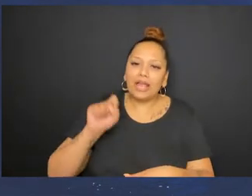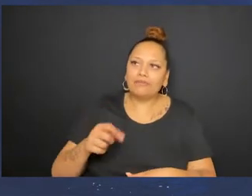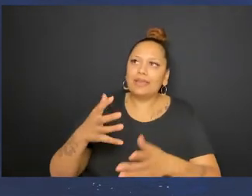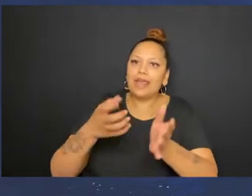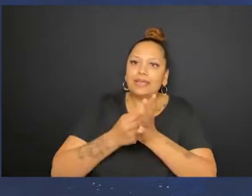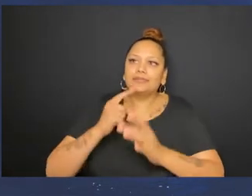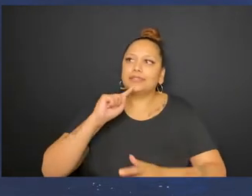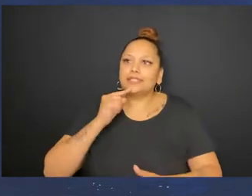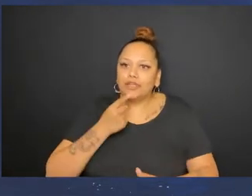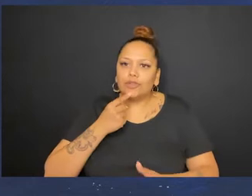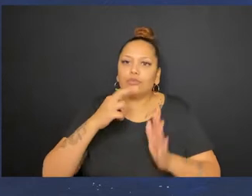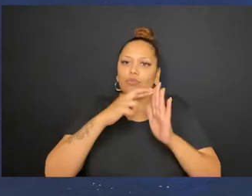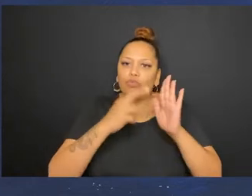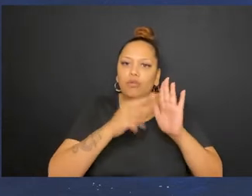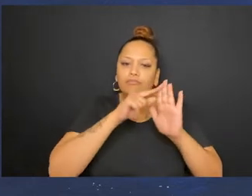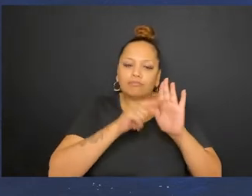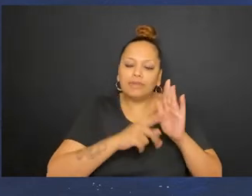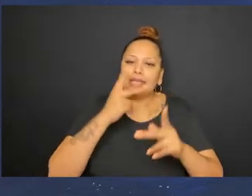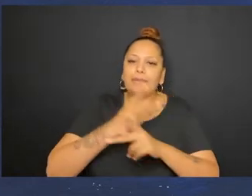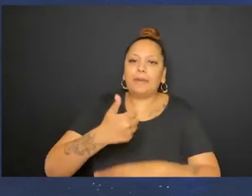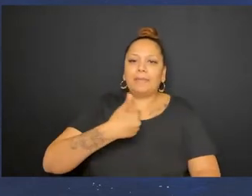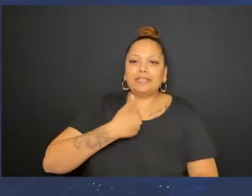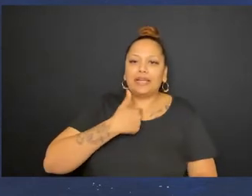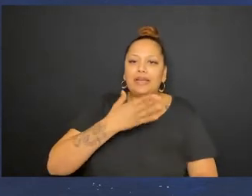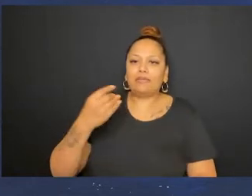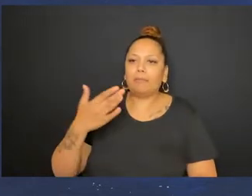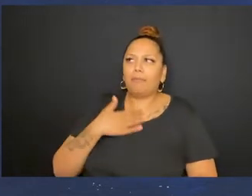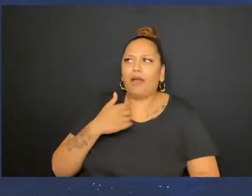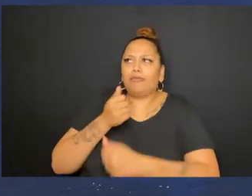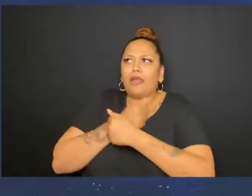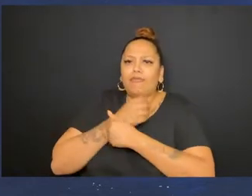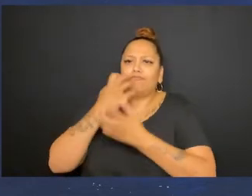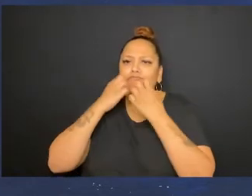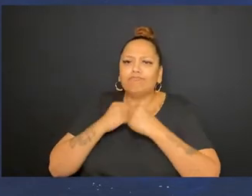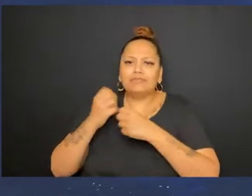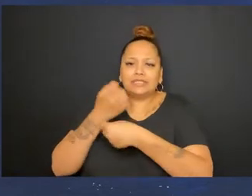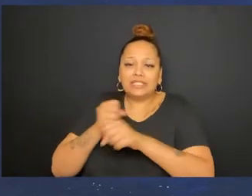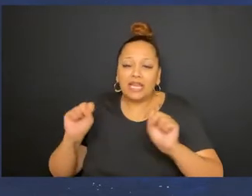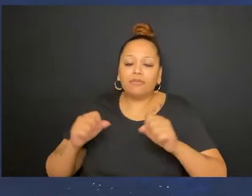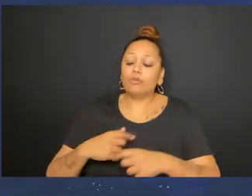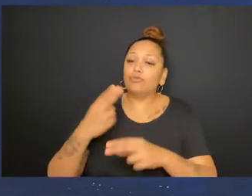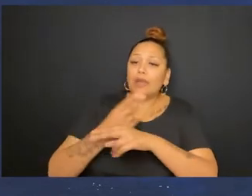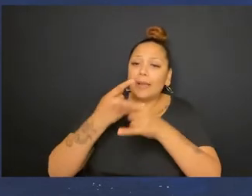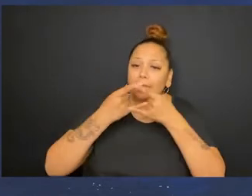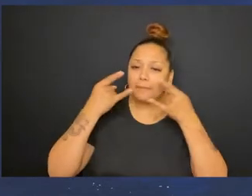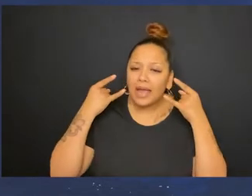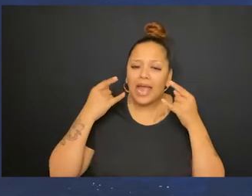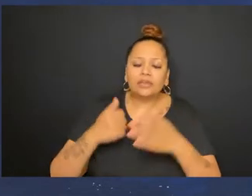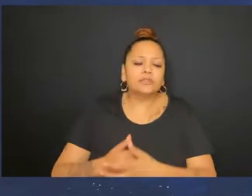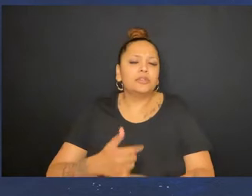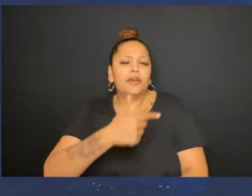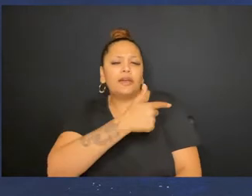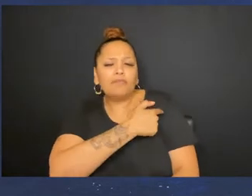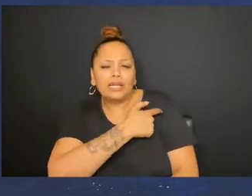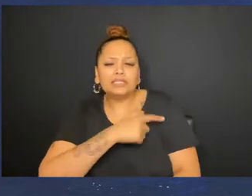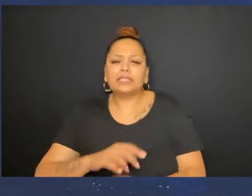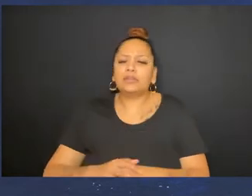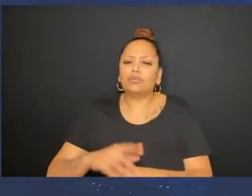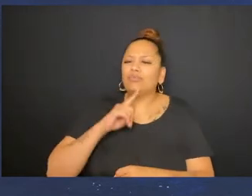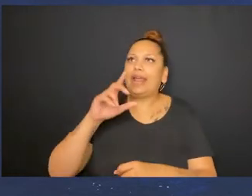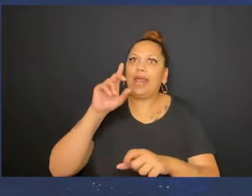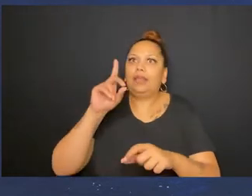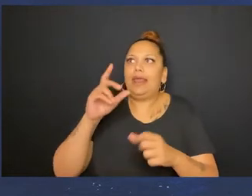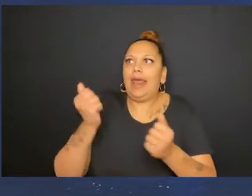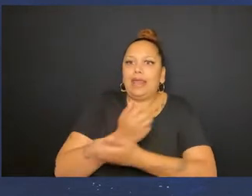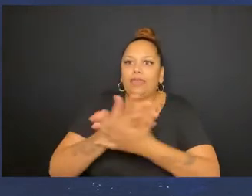I really had to take every single precaution to keep myself and my loved ones safe. Whether that be wearing a mask, getting